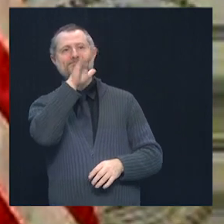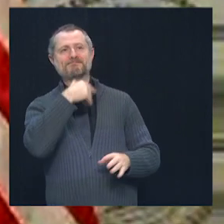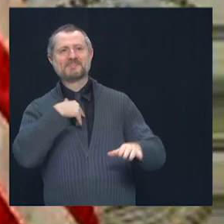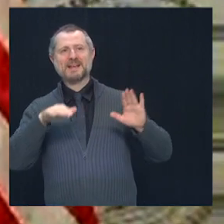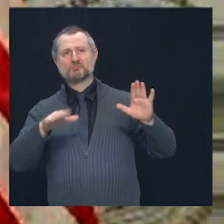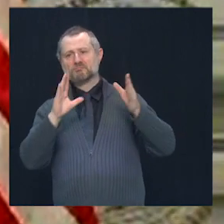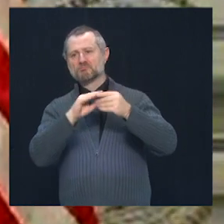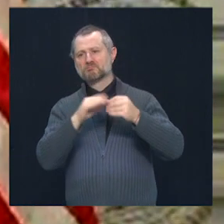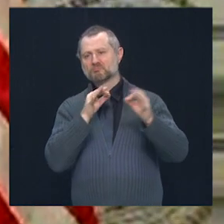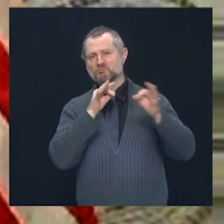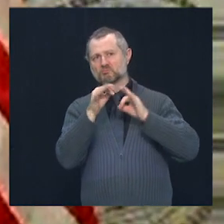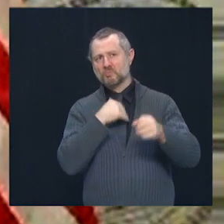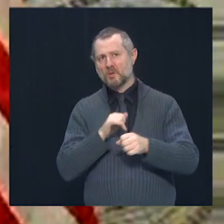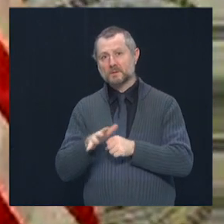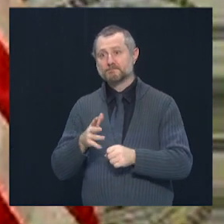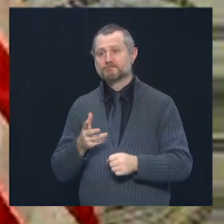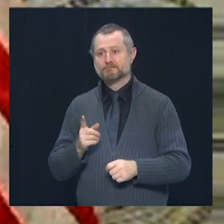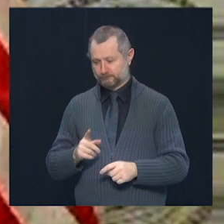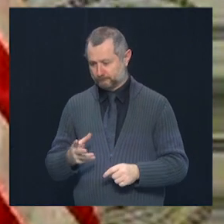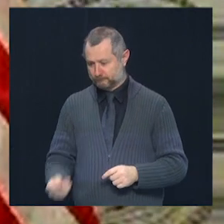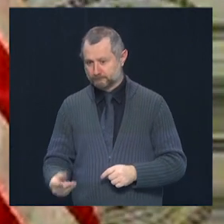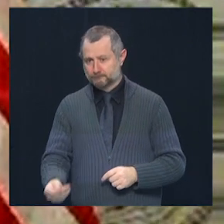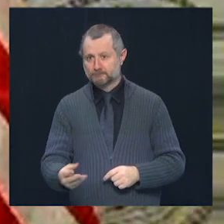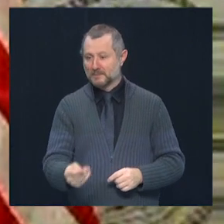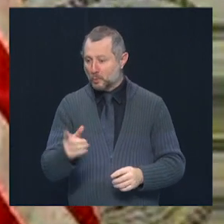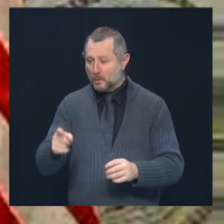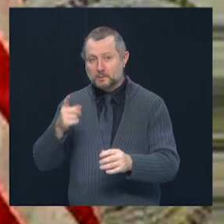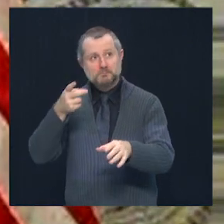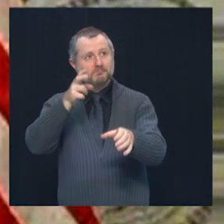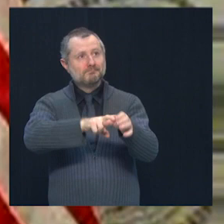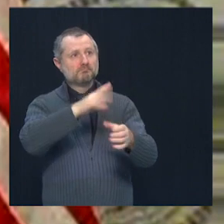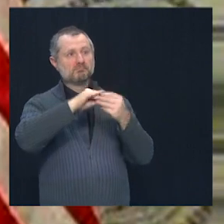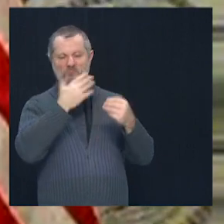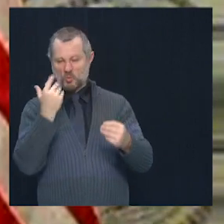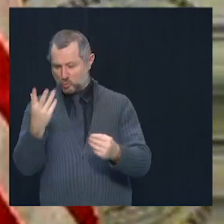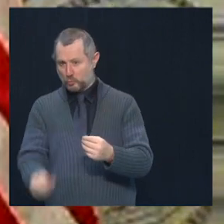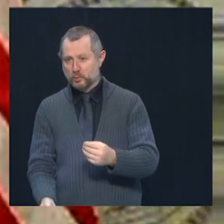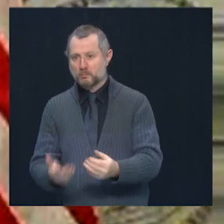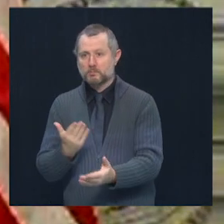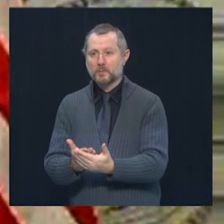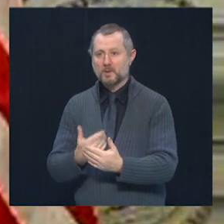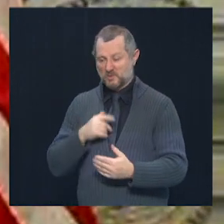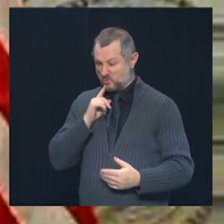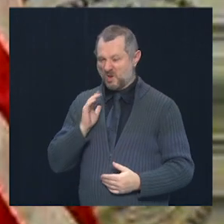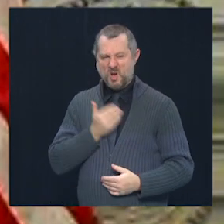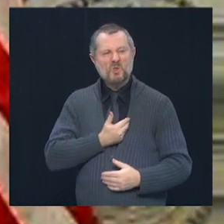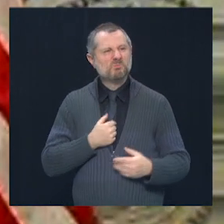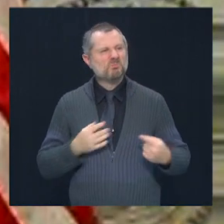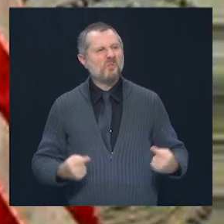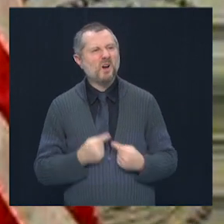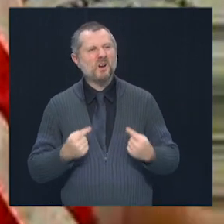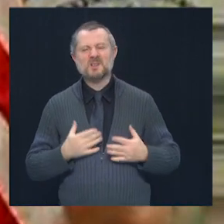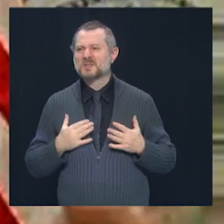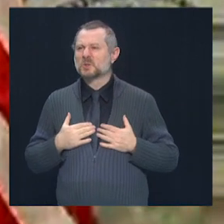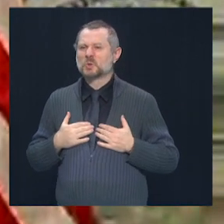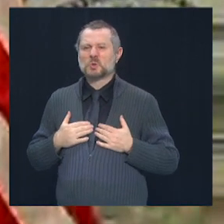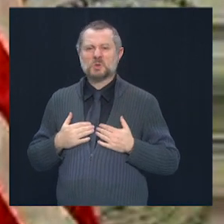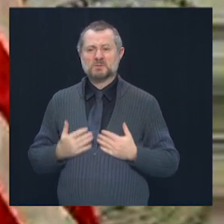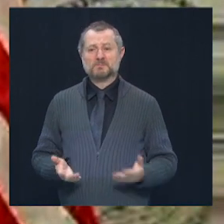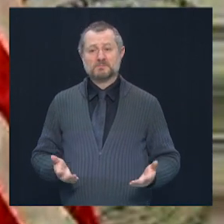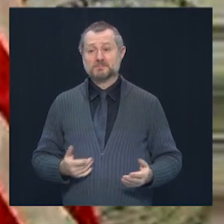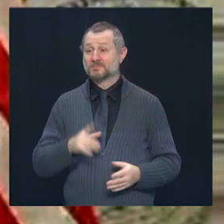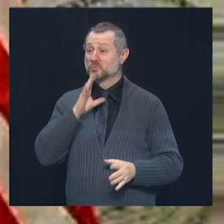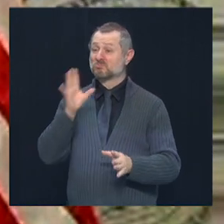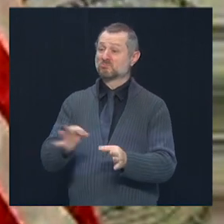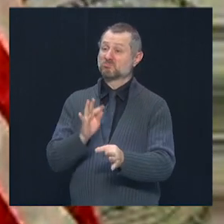how much pain we went through so it's as simple as the way you laid it out i'm going to